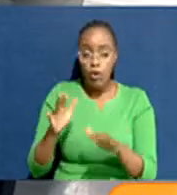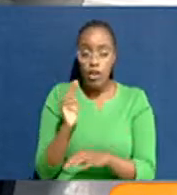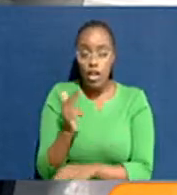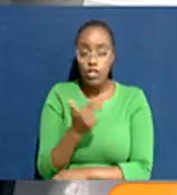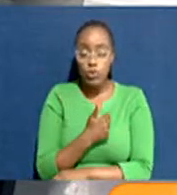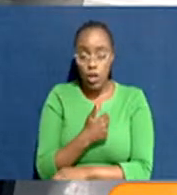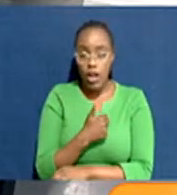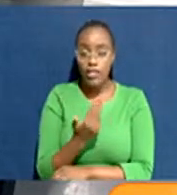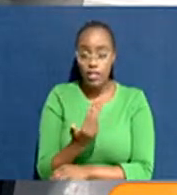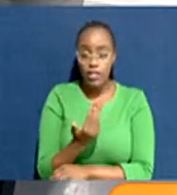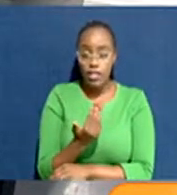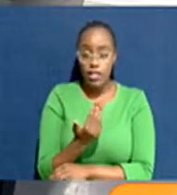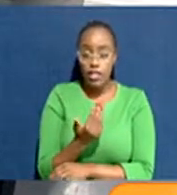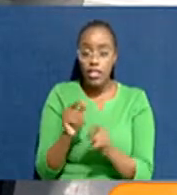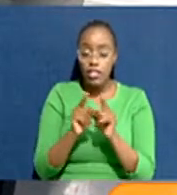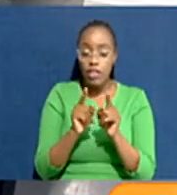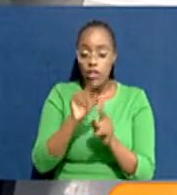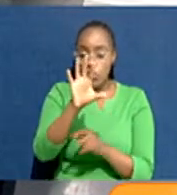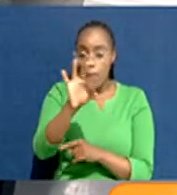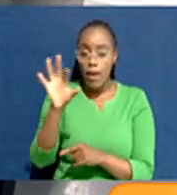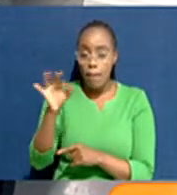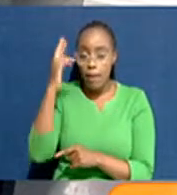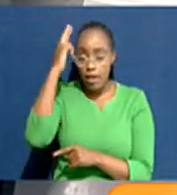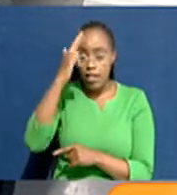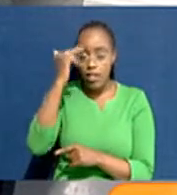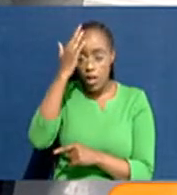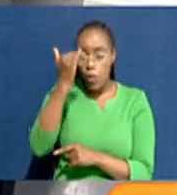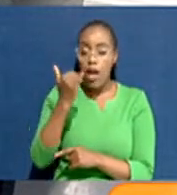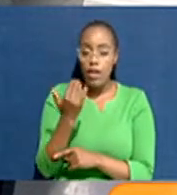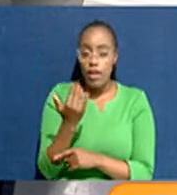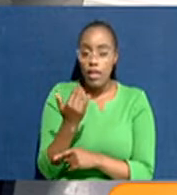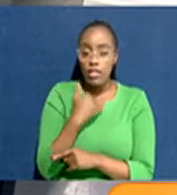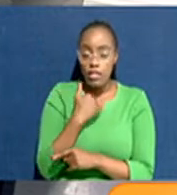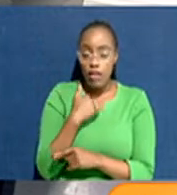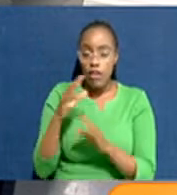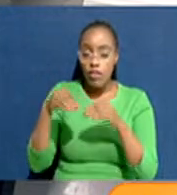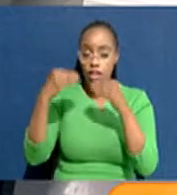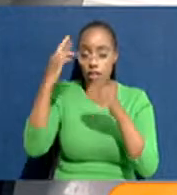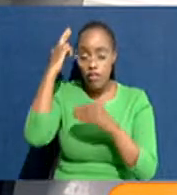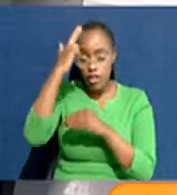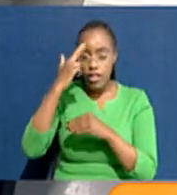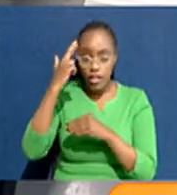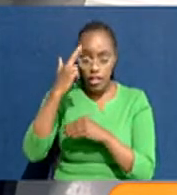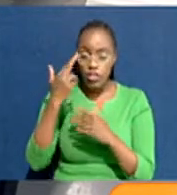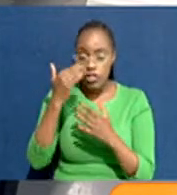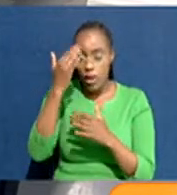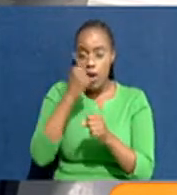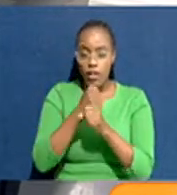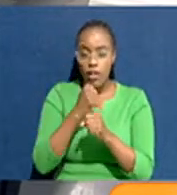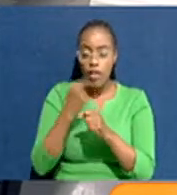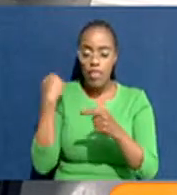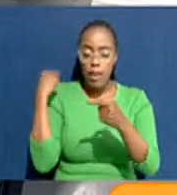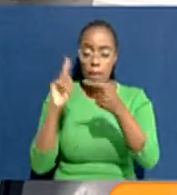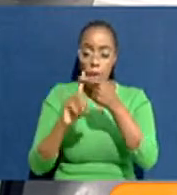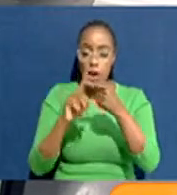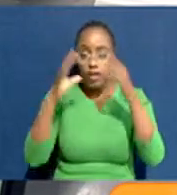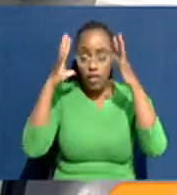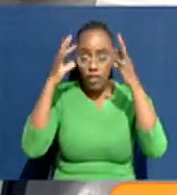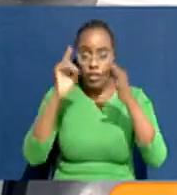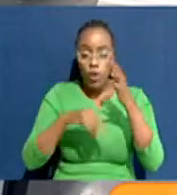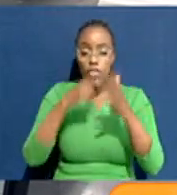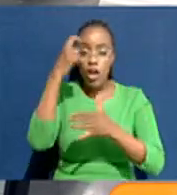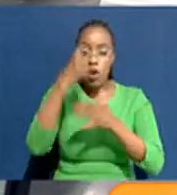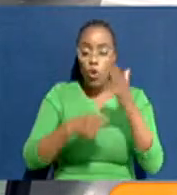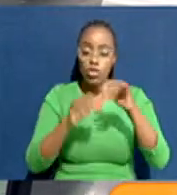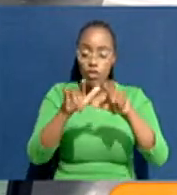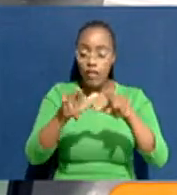to, you know, point out the reasons what government has given as reasons in the past why they did not. The first thing they cite is the cost of